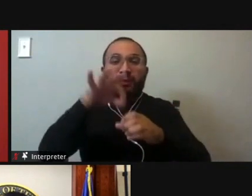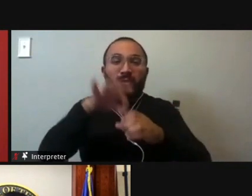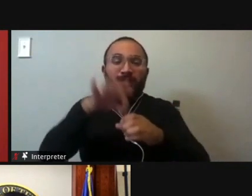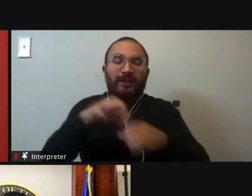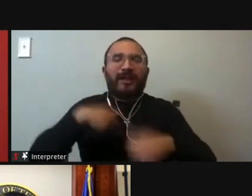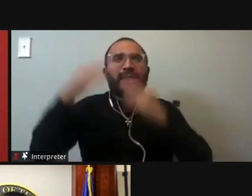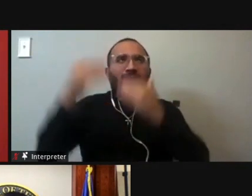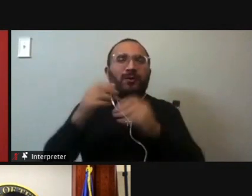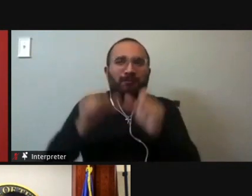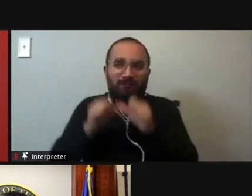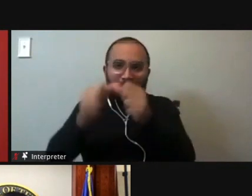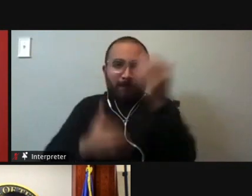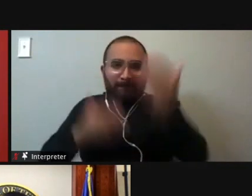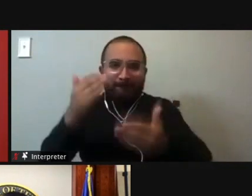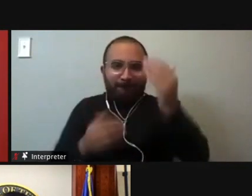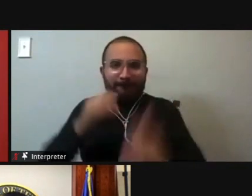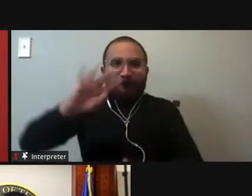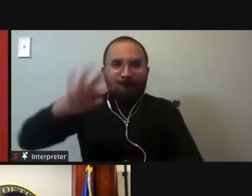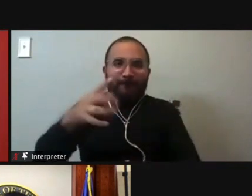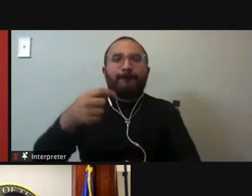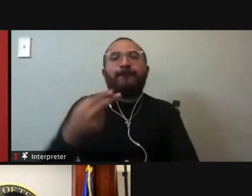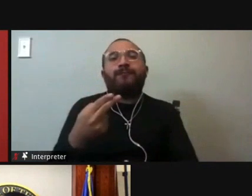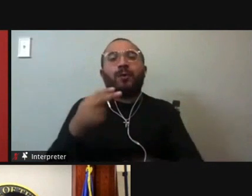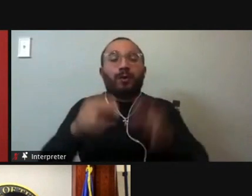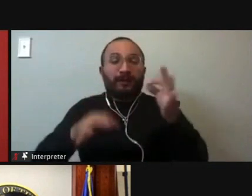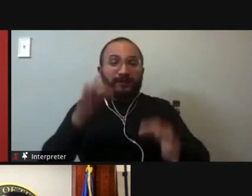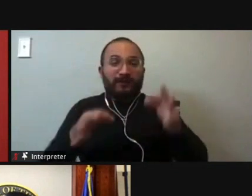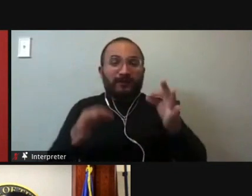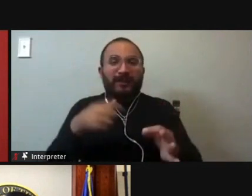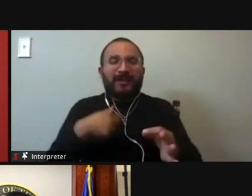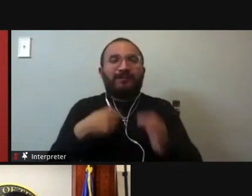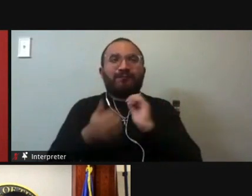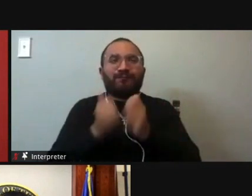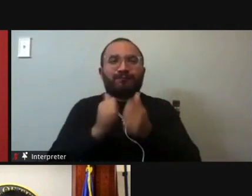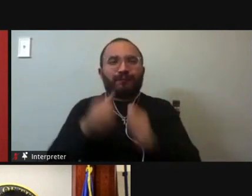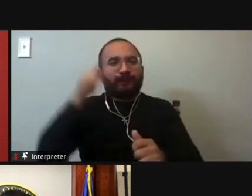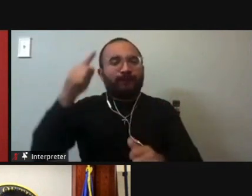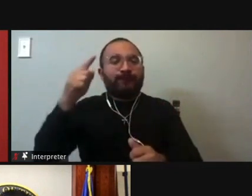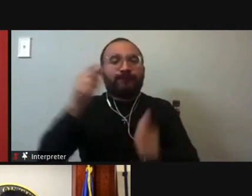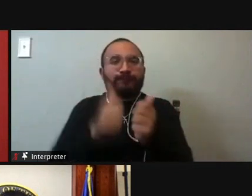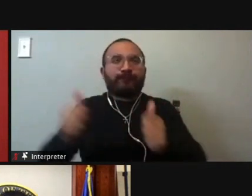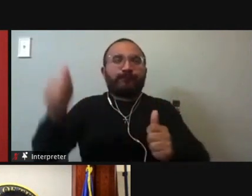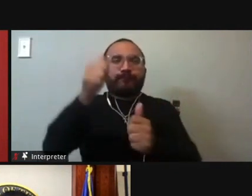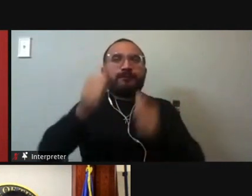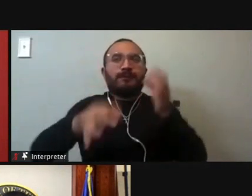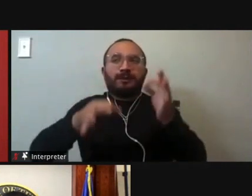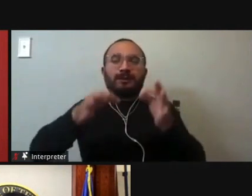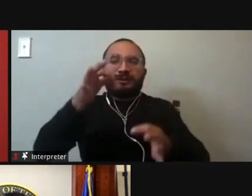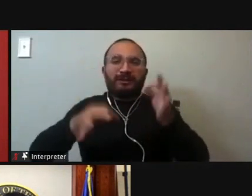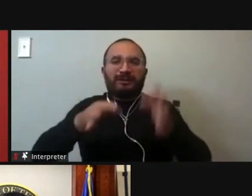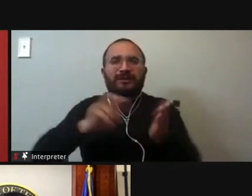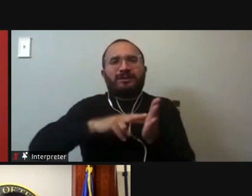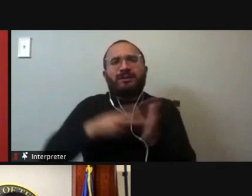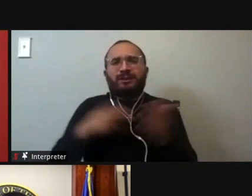continued service on the fourth court. I am, um, again, running for chief justice. What does that, what does that mean? Um,